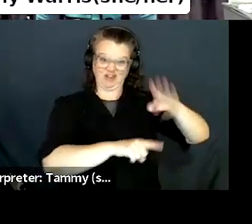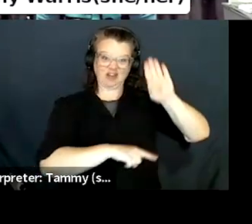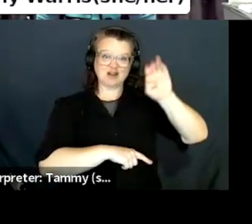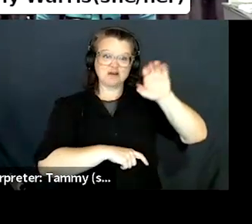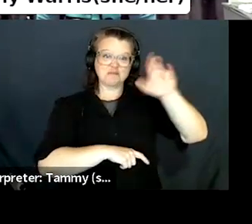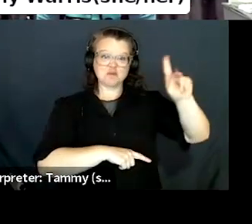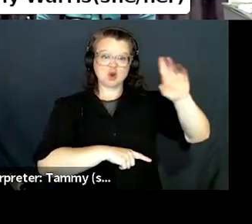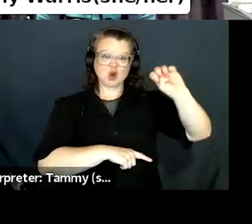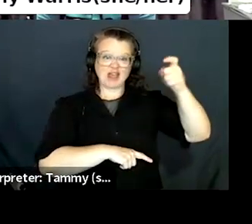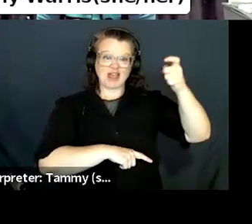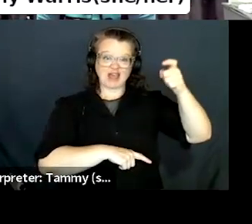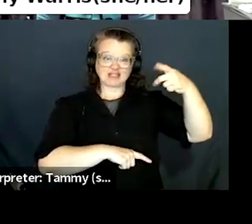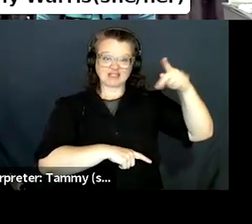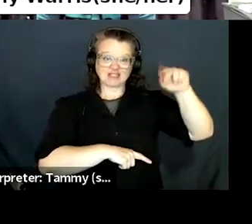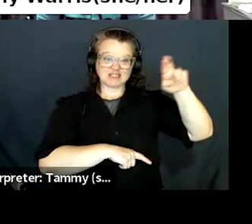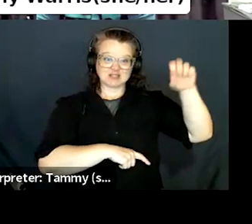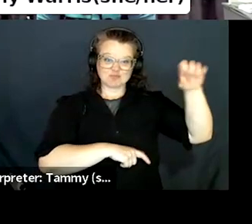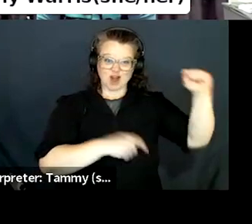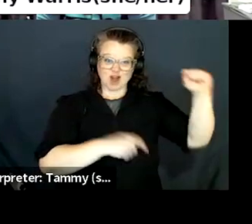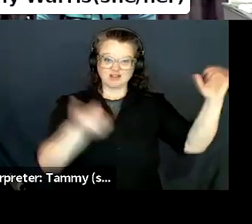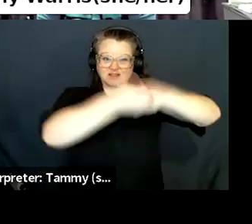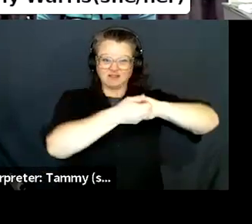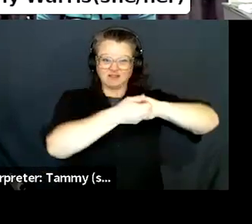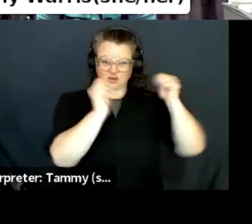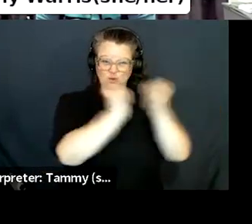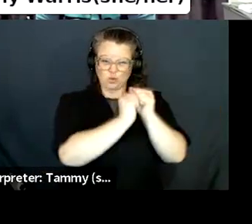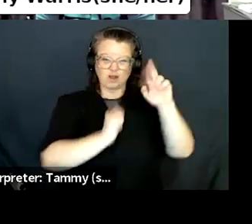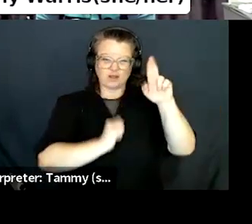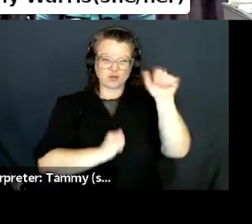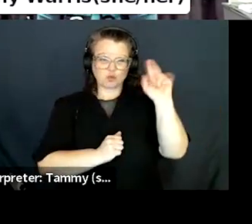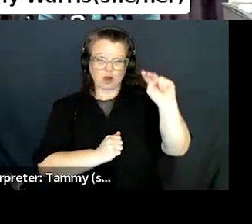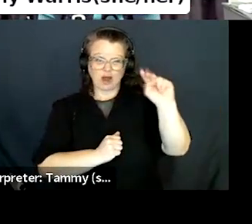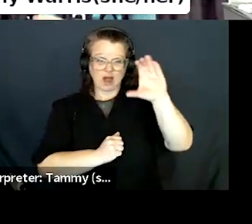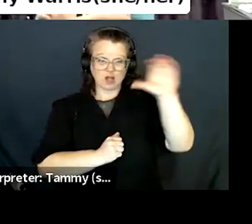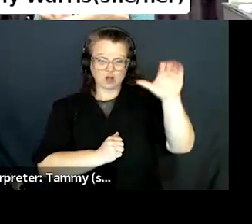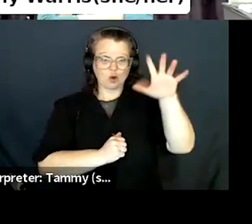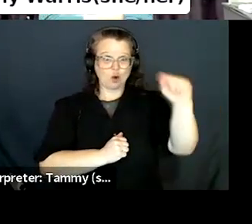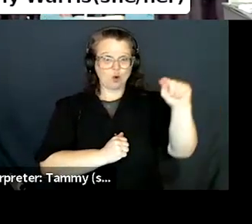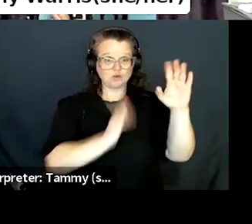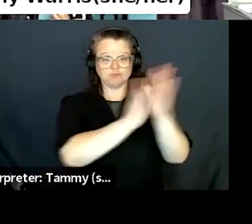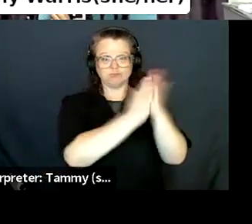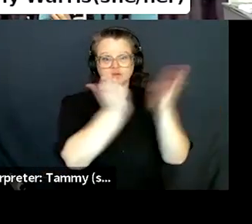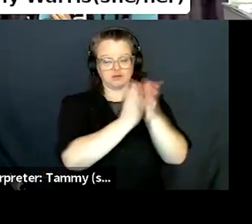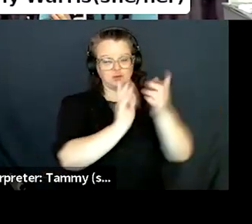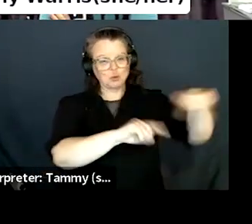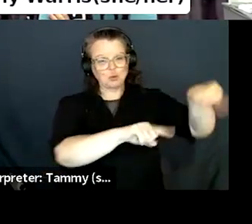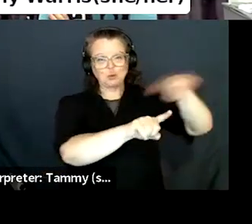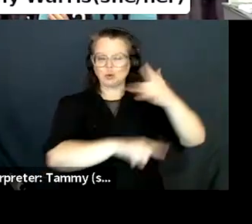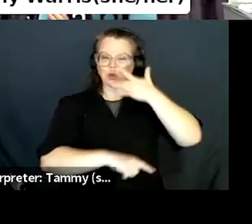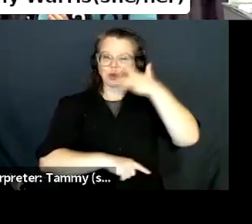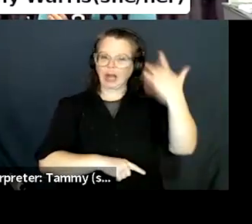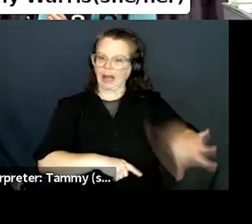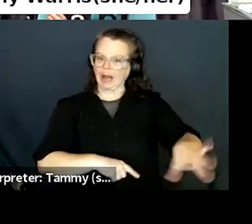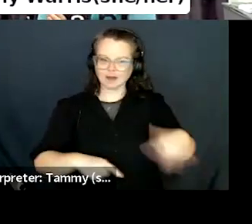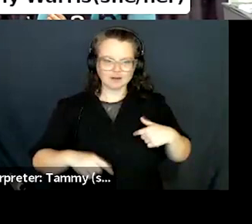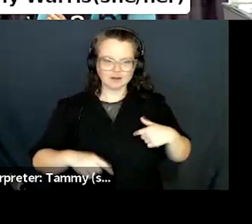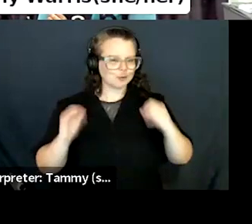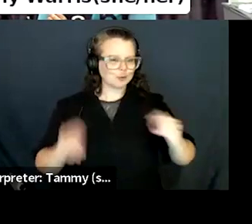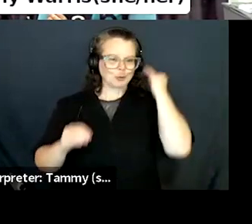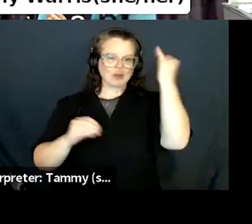business days, I actually think that would be one of the most dramatic shifts to our business and our ability to compete and sell. So